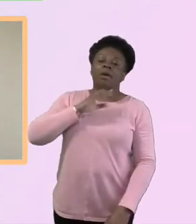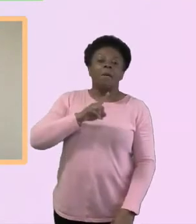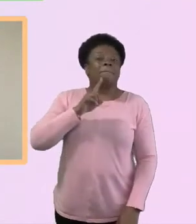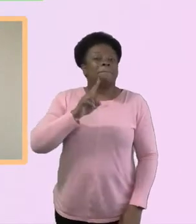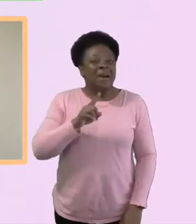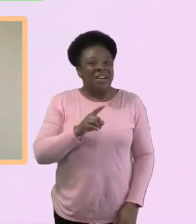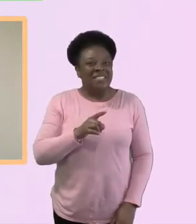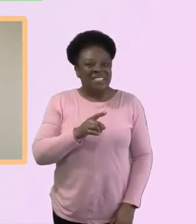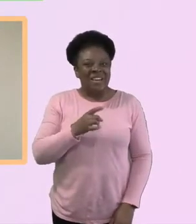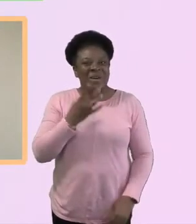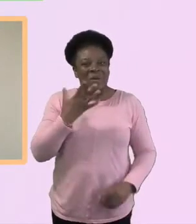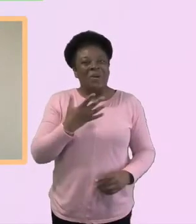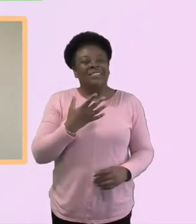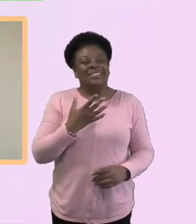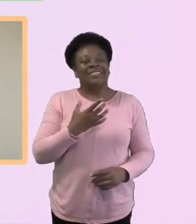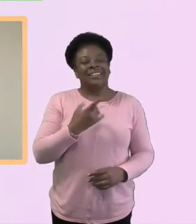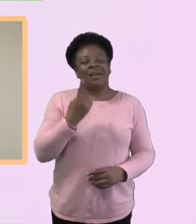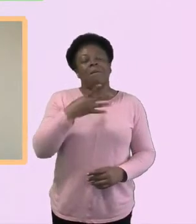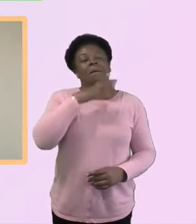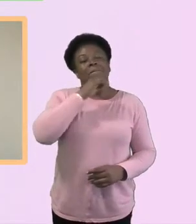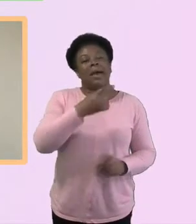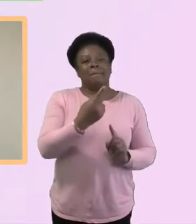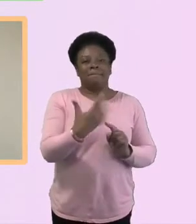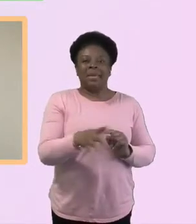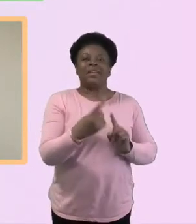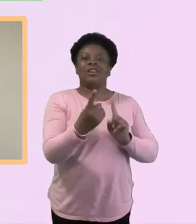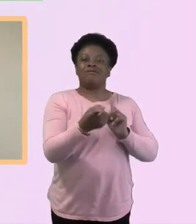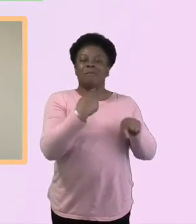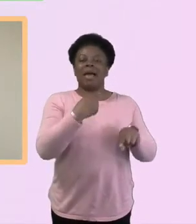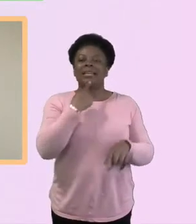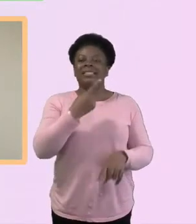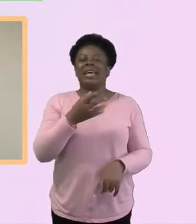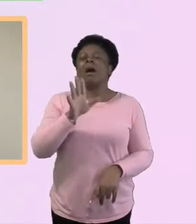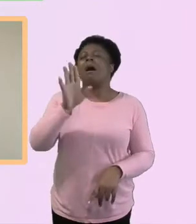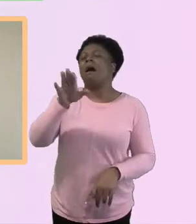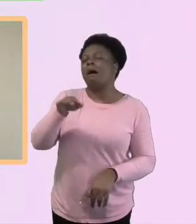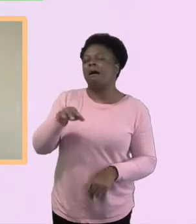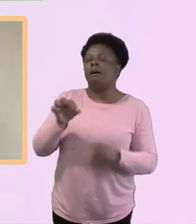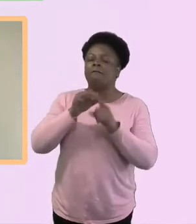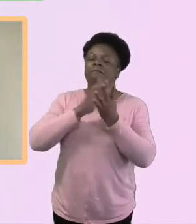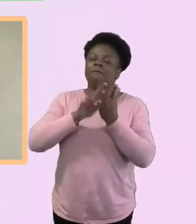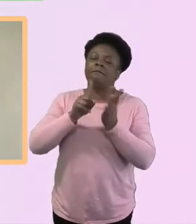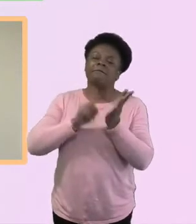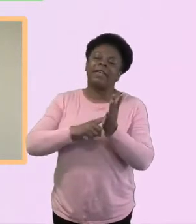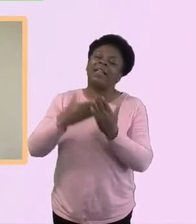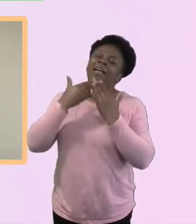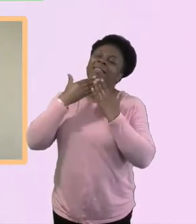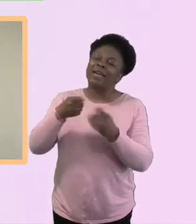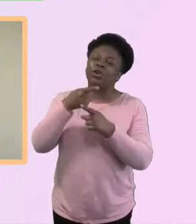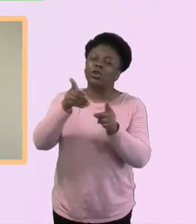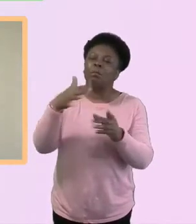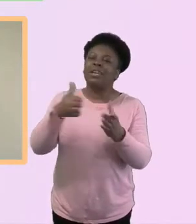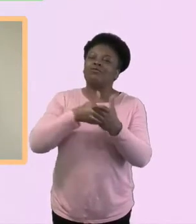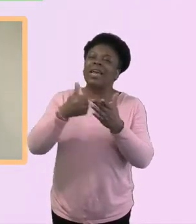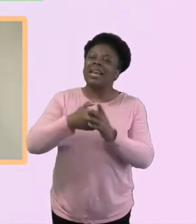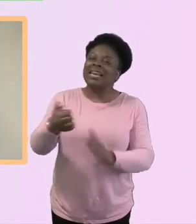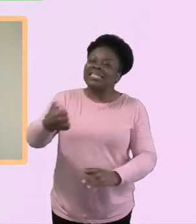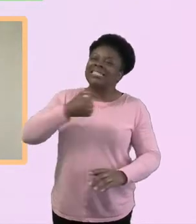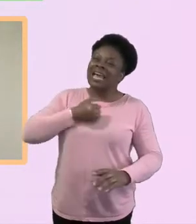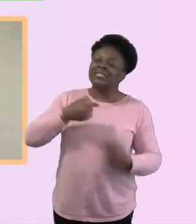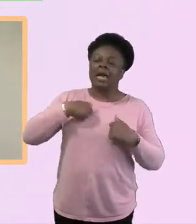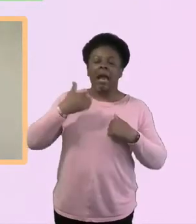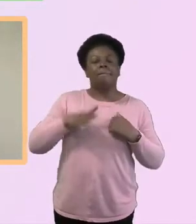Phil, I really appreciate your text. By the way, do you mind if I get baptized sometime? And you think, oh, well, that's good. So maybe God is.